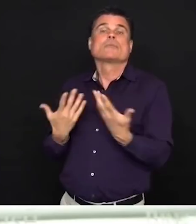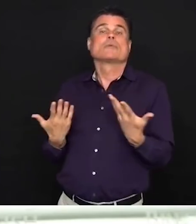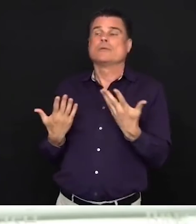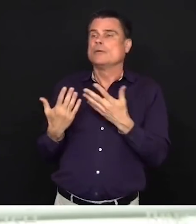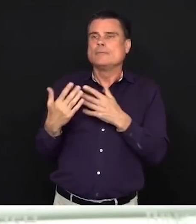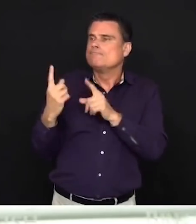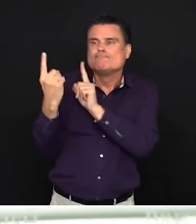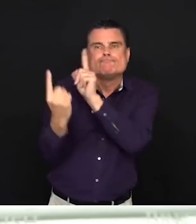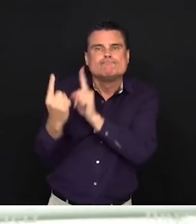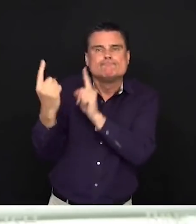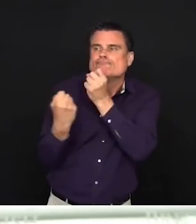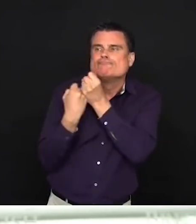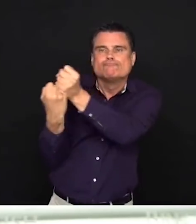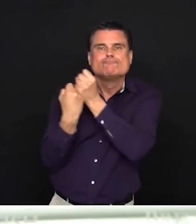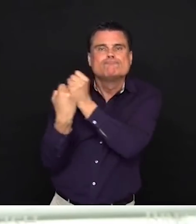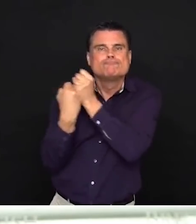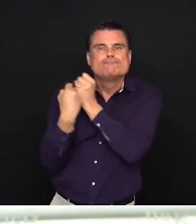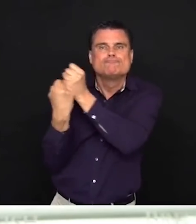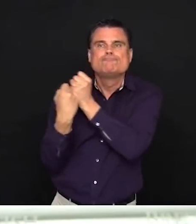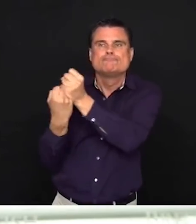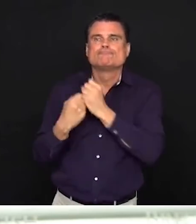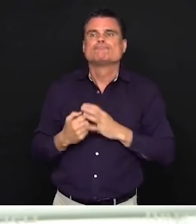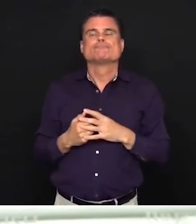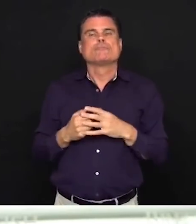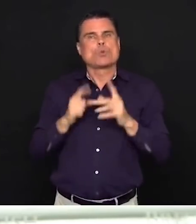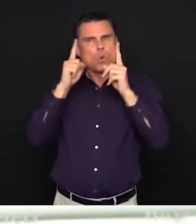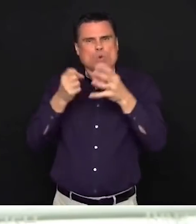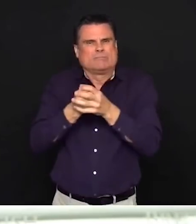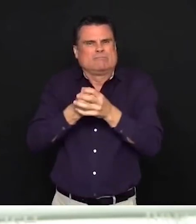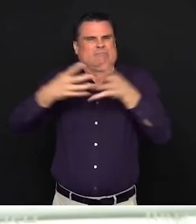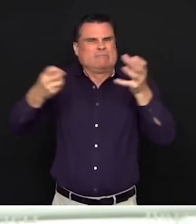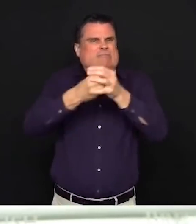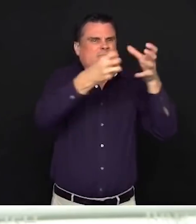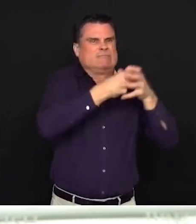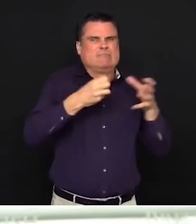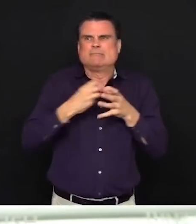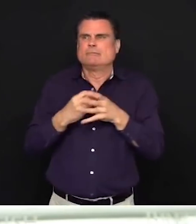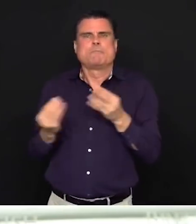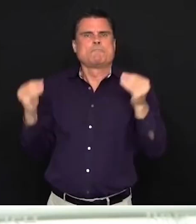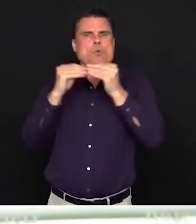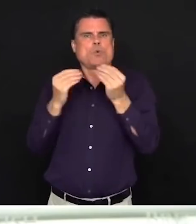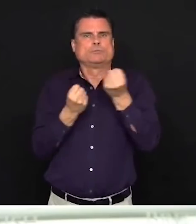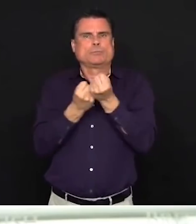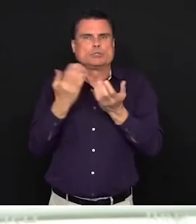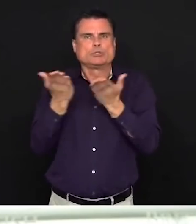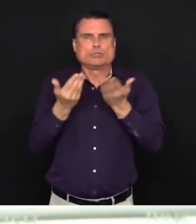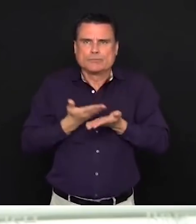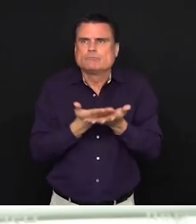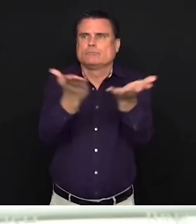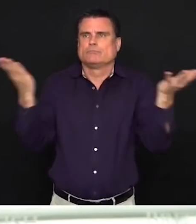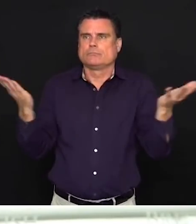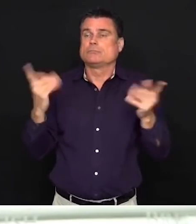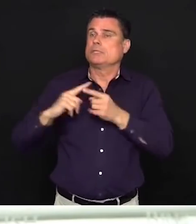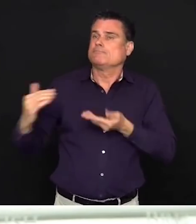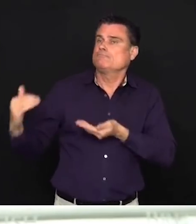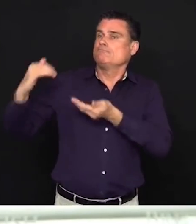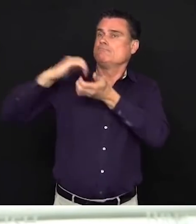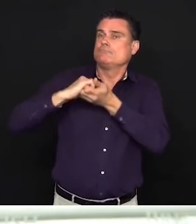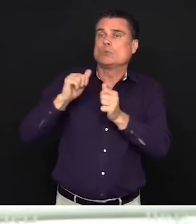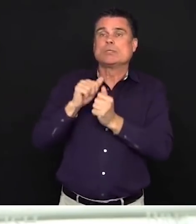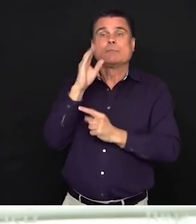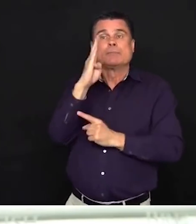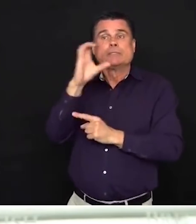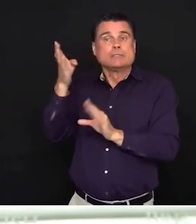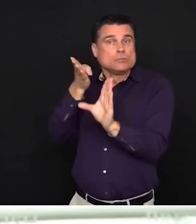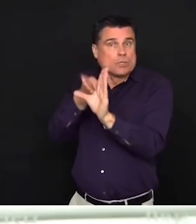200 psychologists across British Columbia have volunteered their services to support frontline healthcare workers. Now more